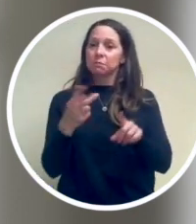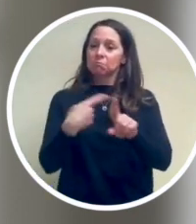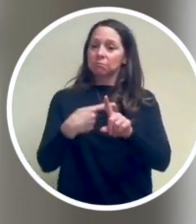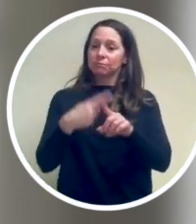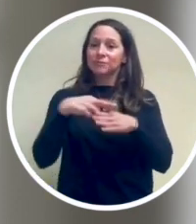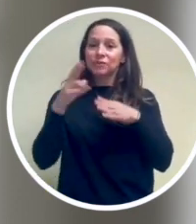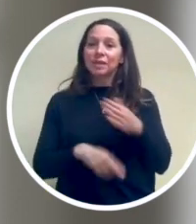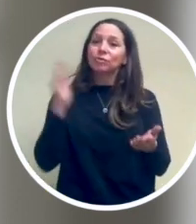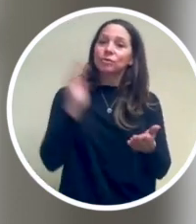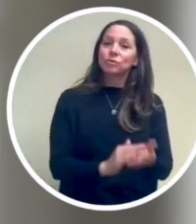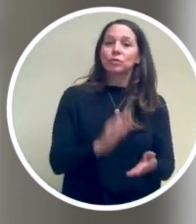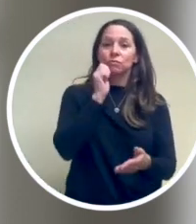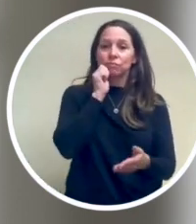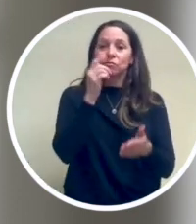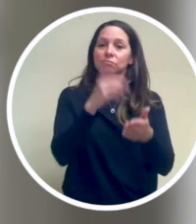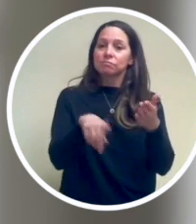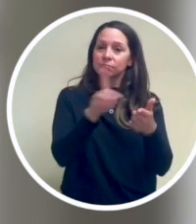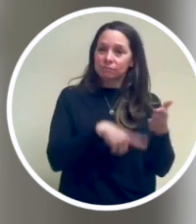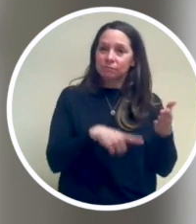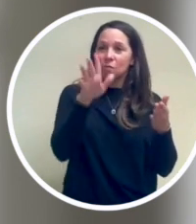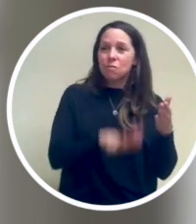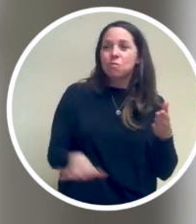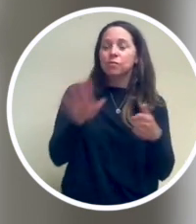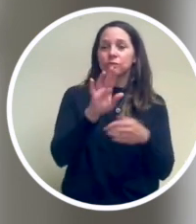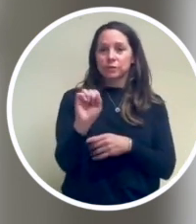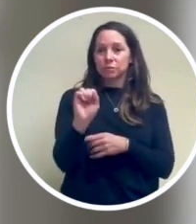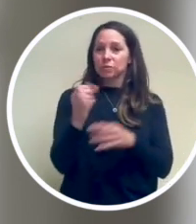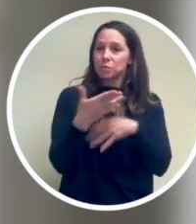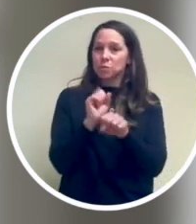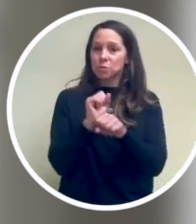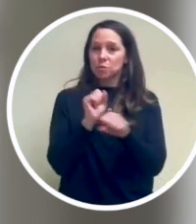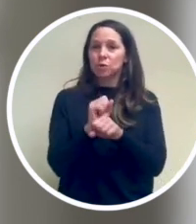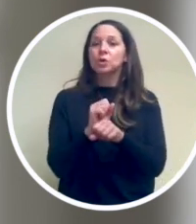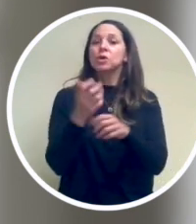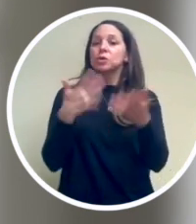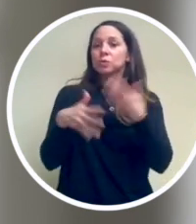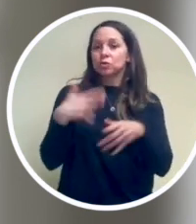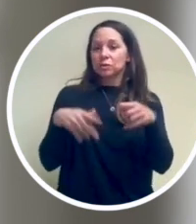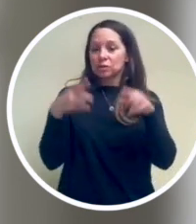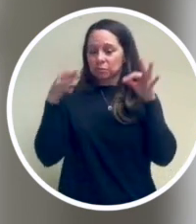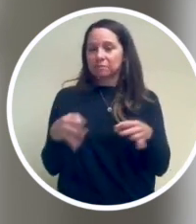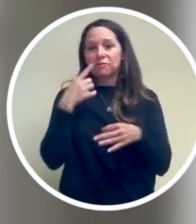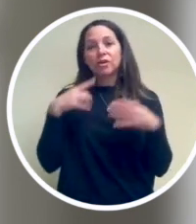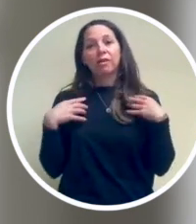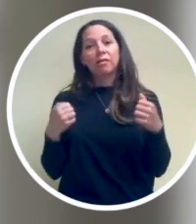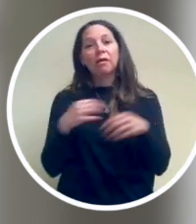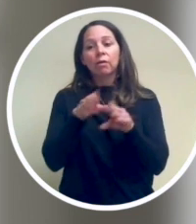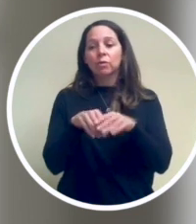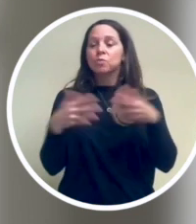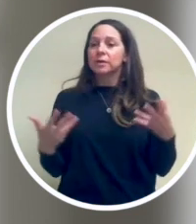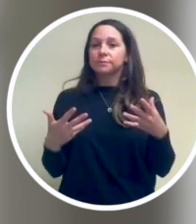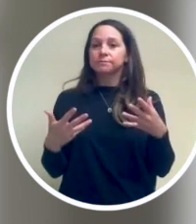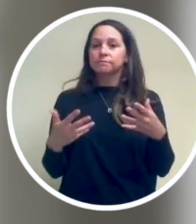effects from its work to reduce racial and ethnic disparities in Springfield through its work on social determinants of health. This